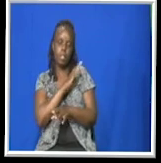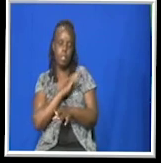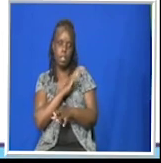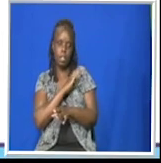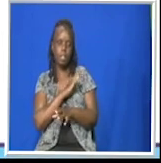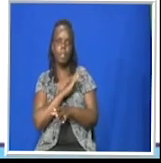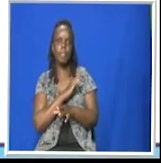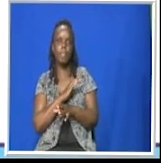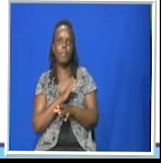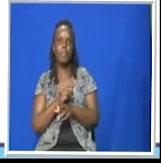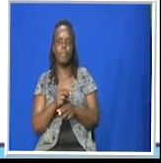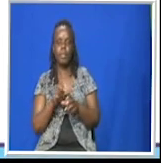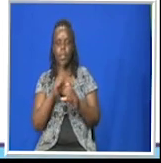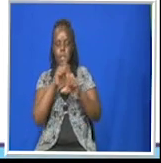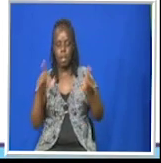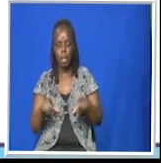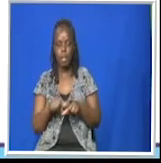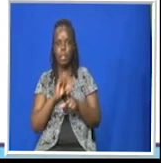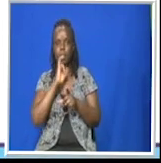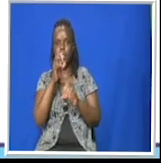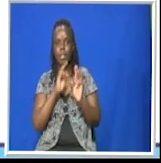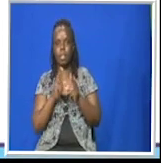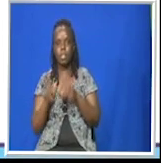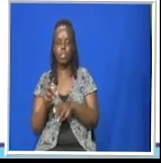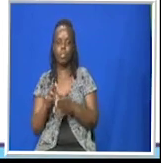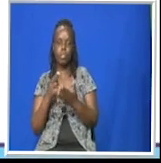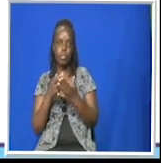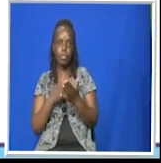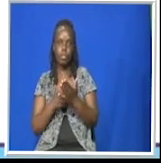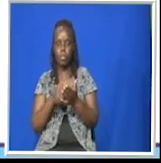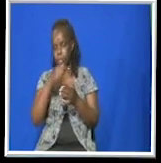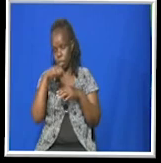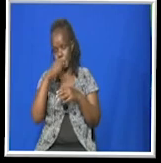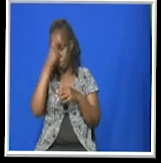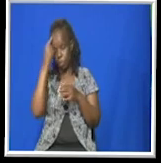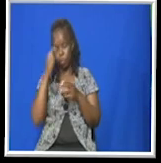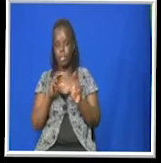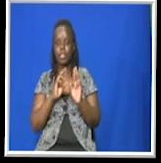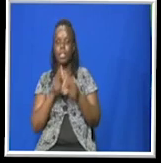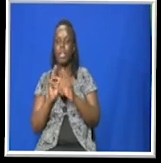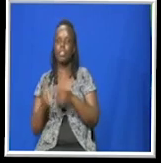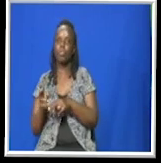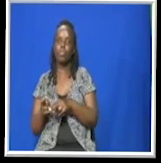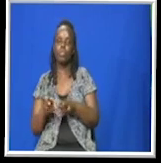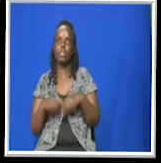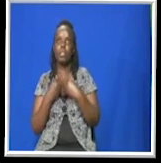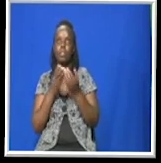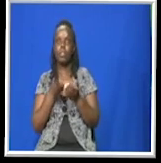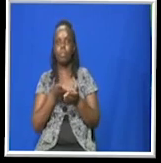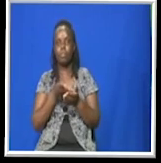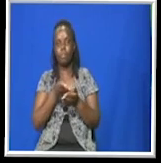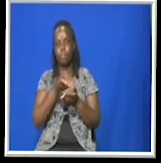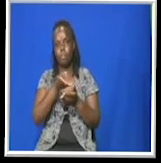natural resource. Natural resource because it is a gift of nature given by God.